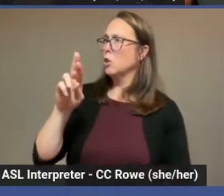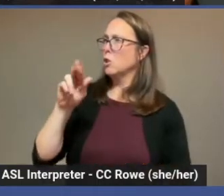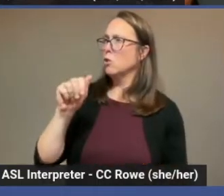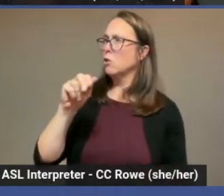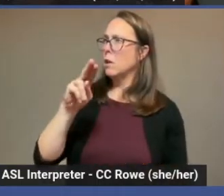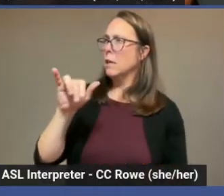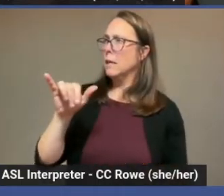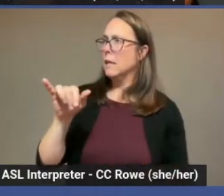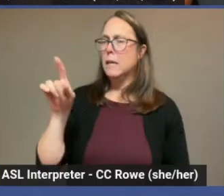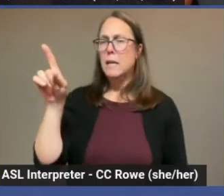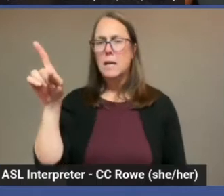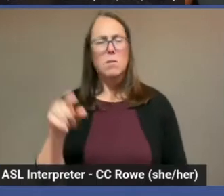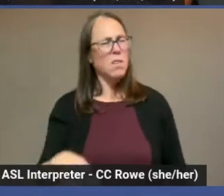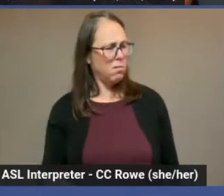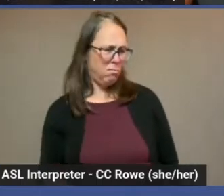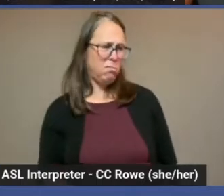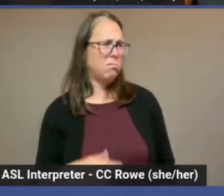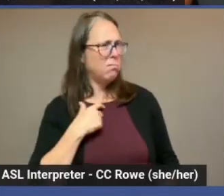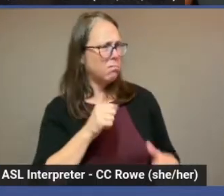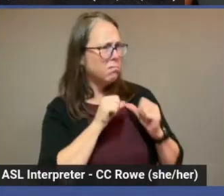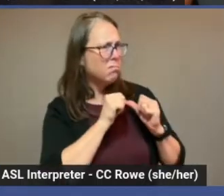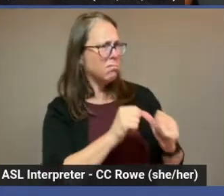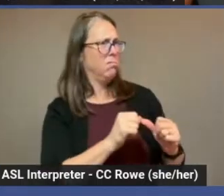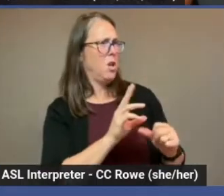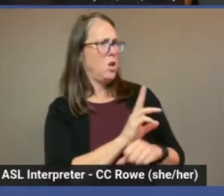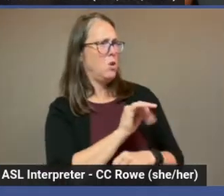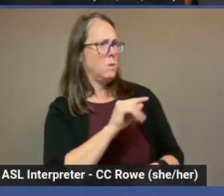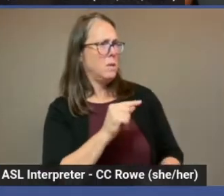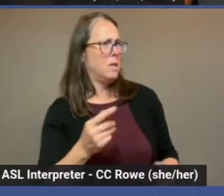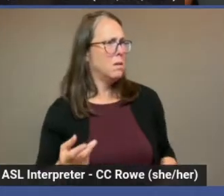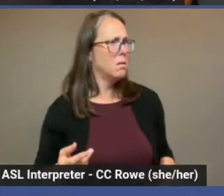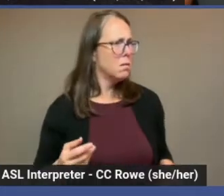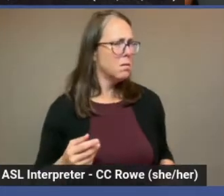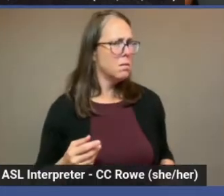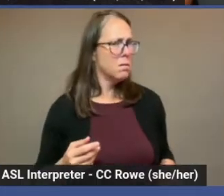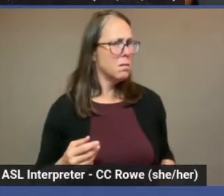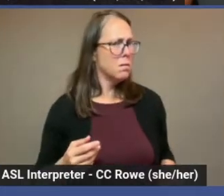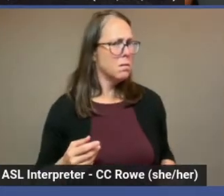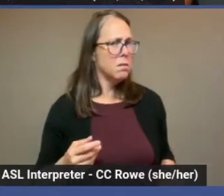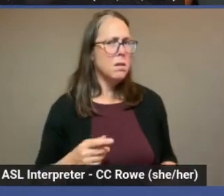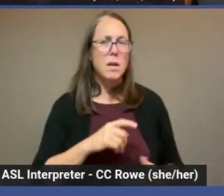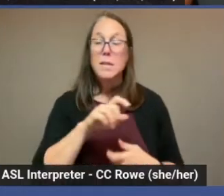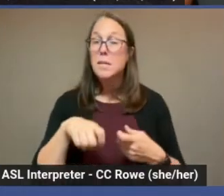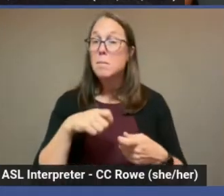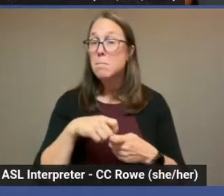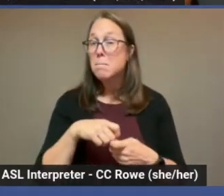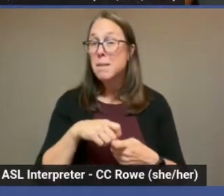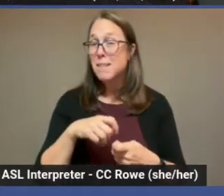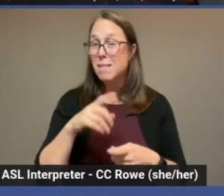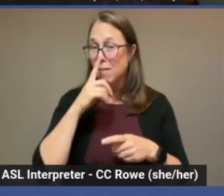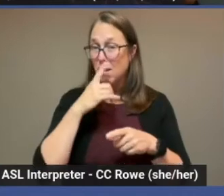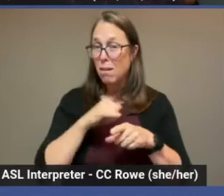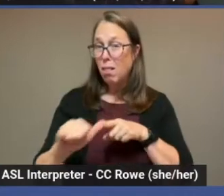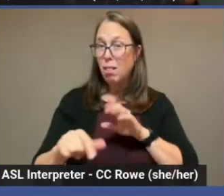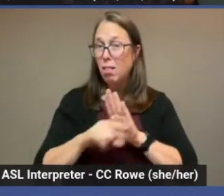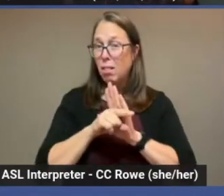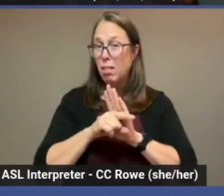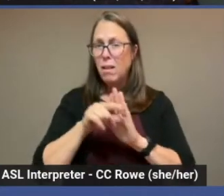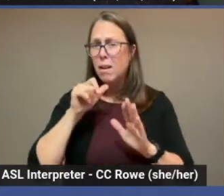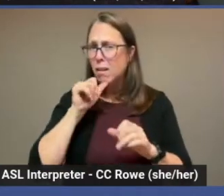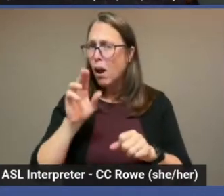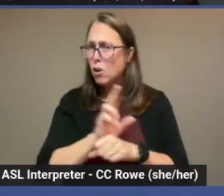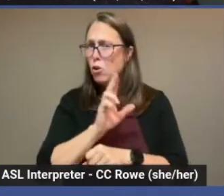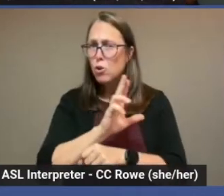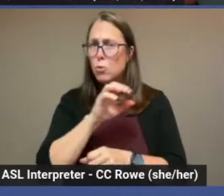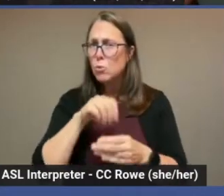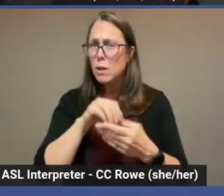just like, no, I'm gonna keep using it. And certain slurs aren't using in communities because